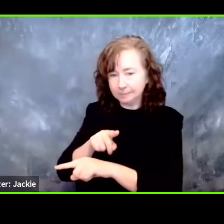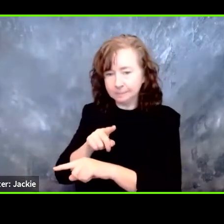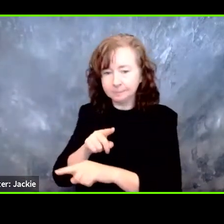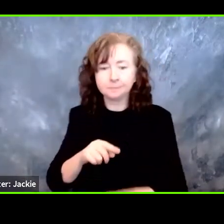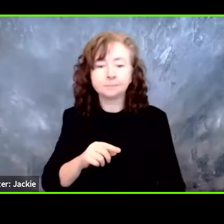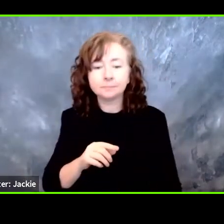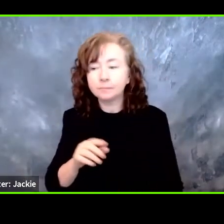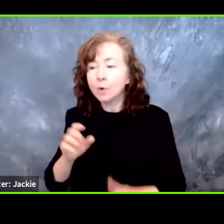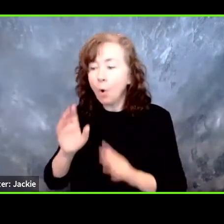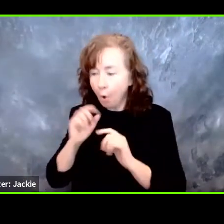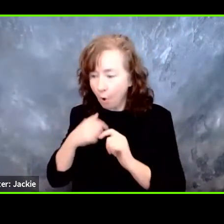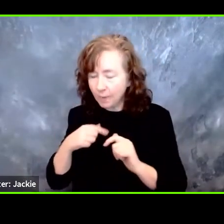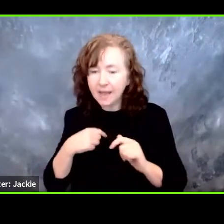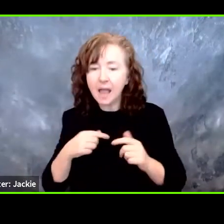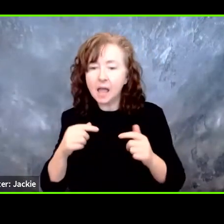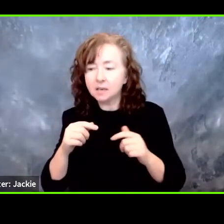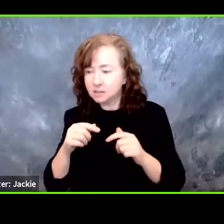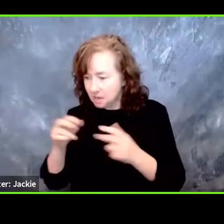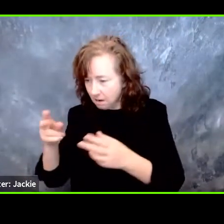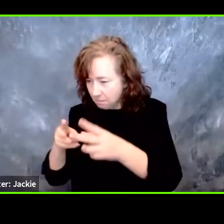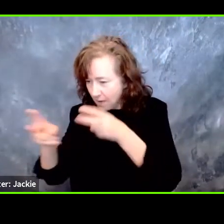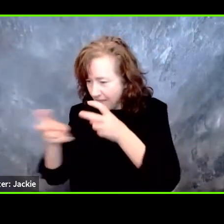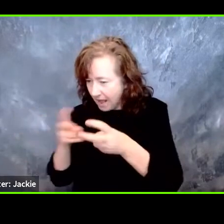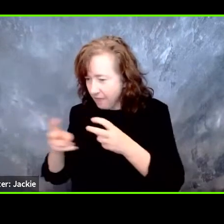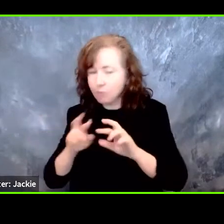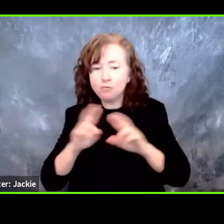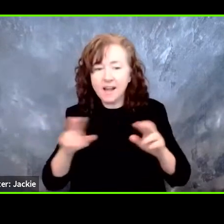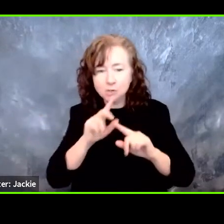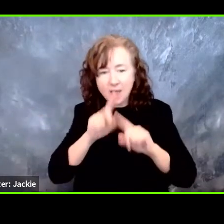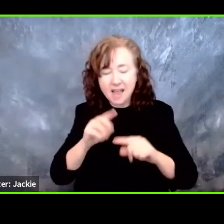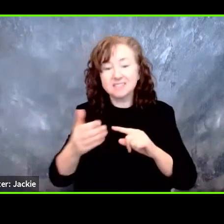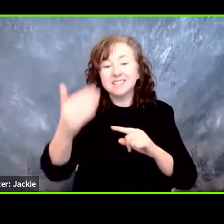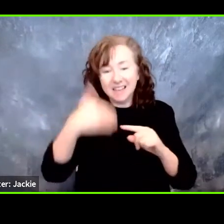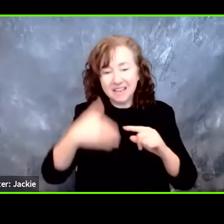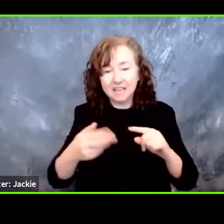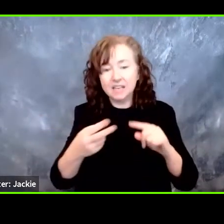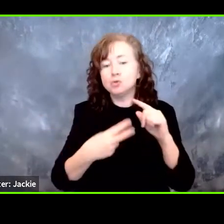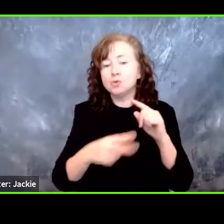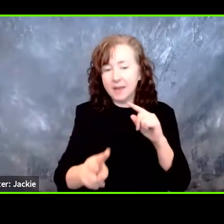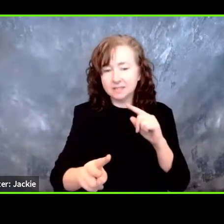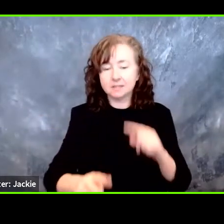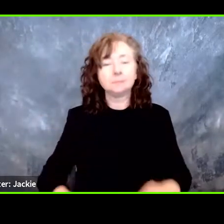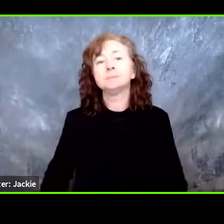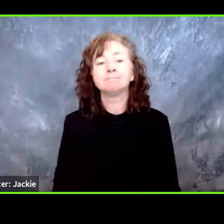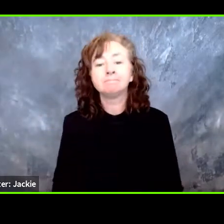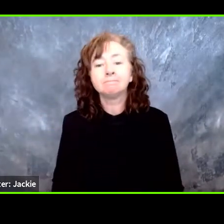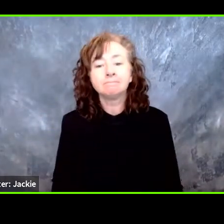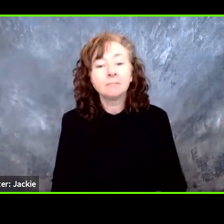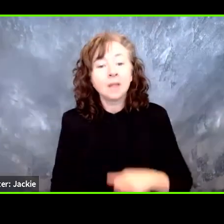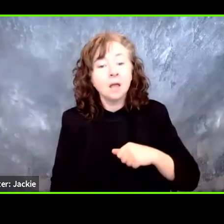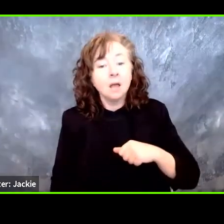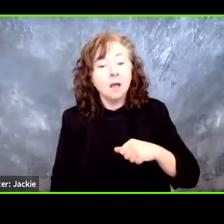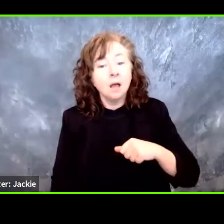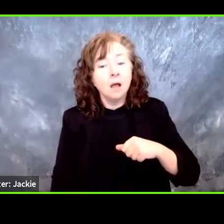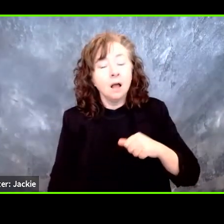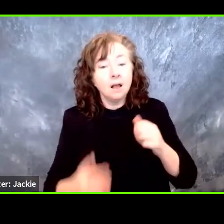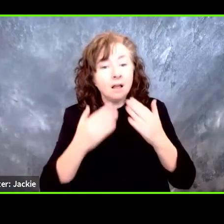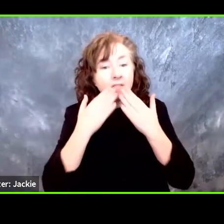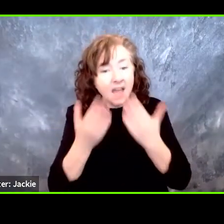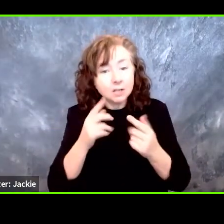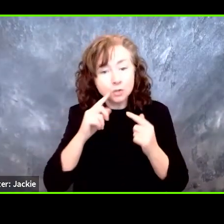prepared for the next meetings that will be conducted. Thank you very